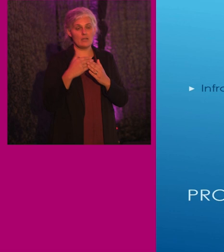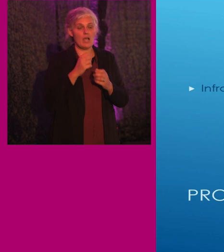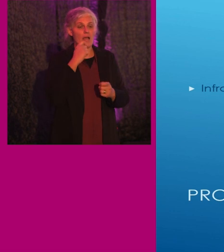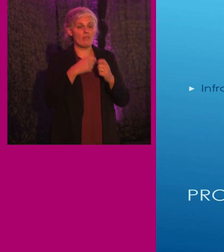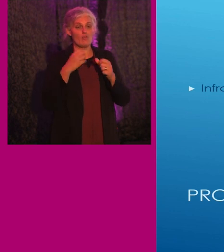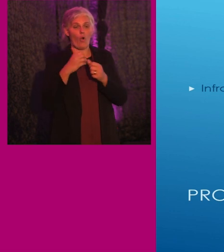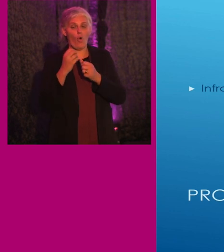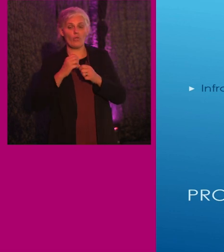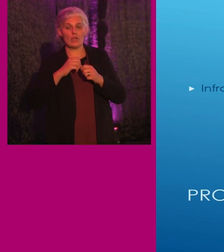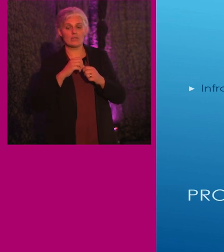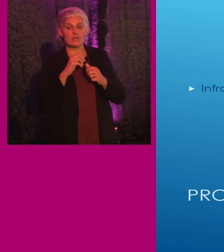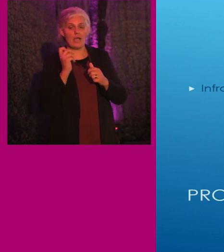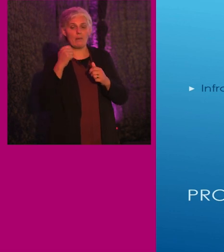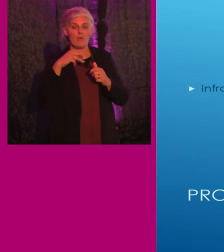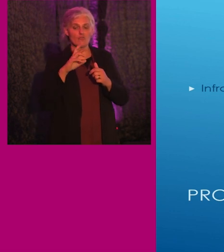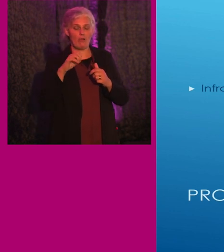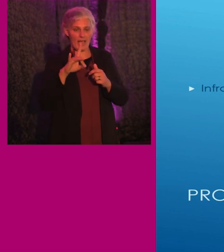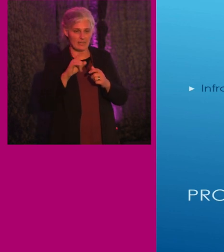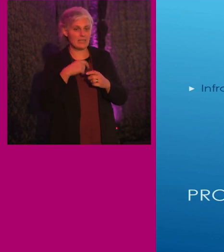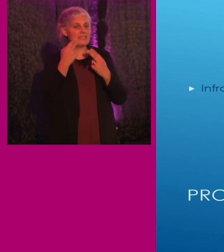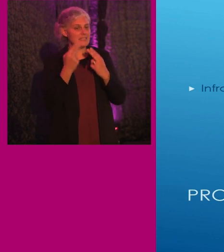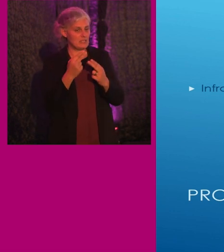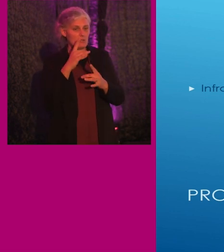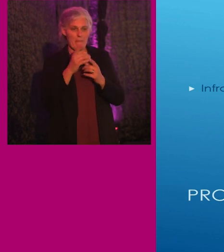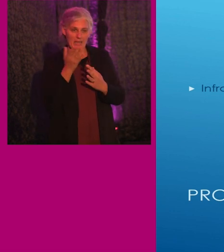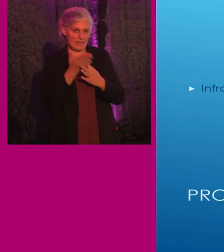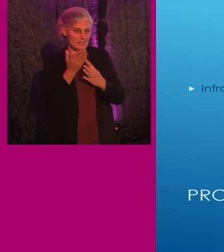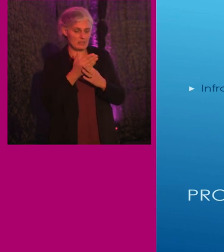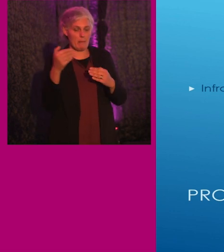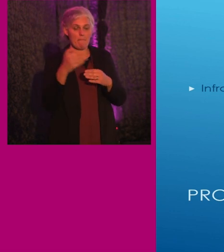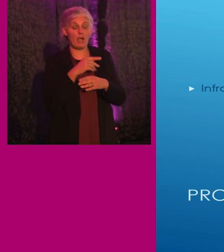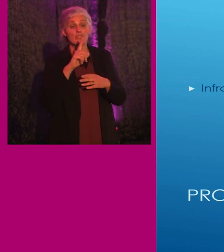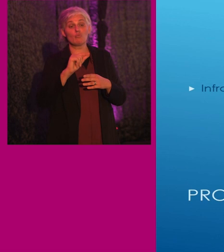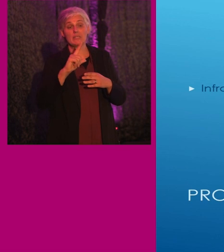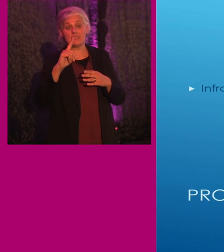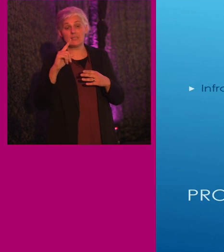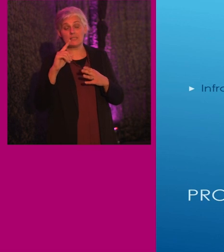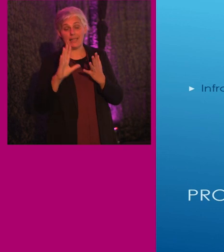inner city rail stations were required to be made accessible by 2010.